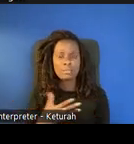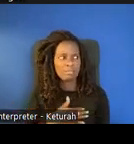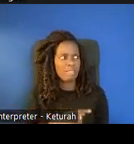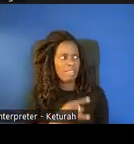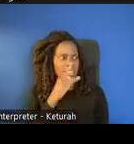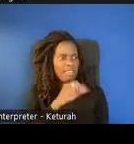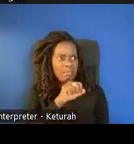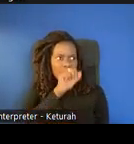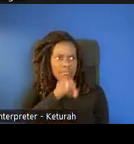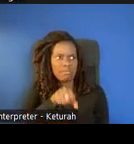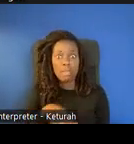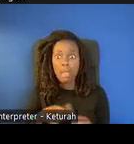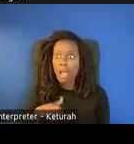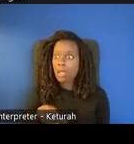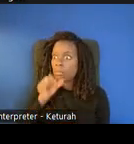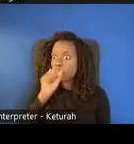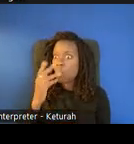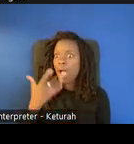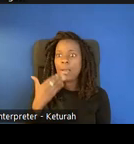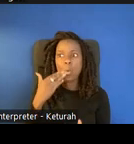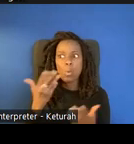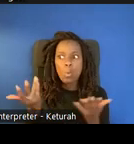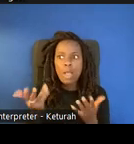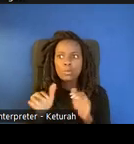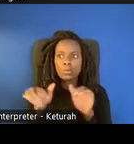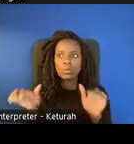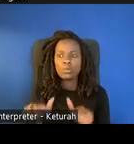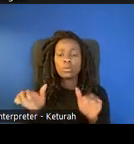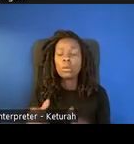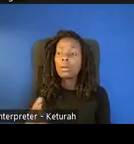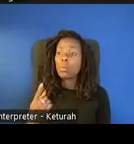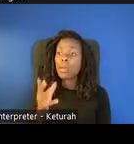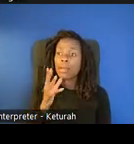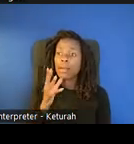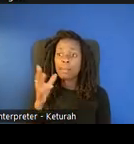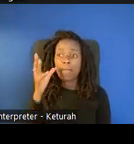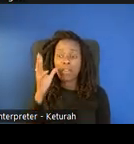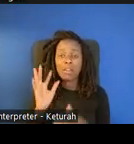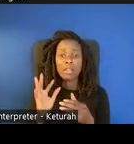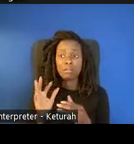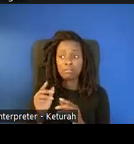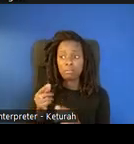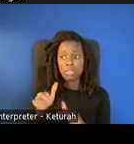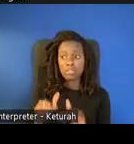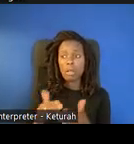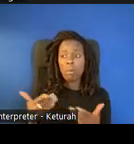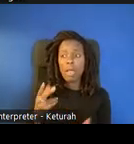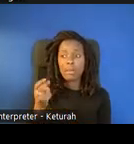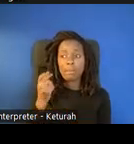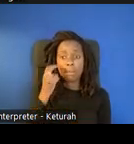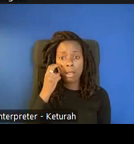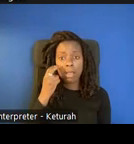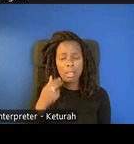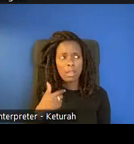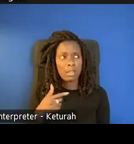loves it, but I love it because now I know what to do. I remember a parent of one child who is totally blind and I was like, are they even going to like